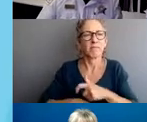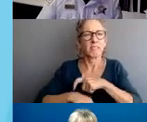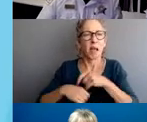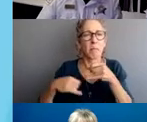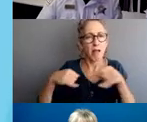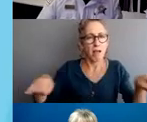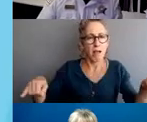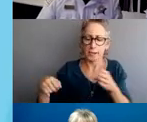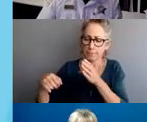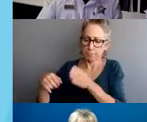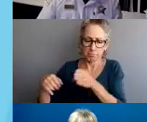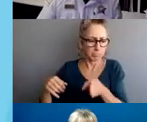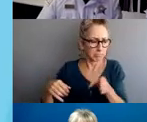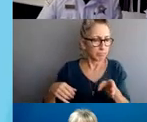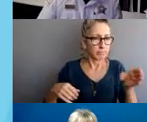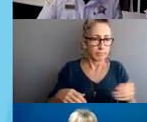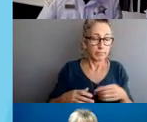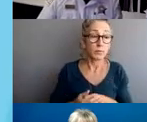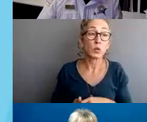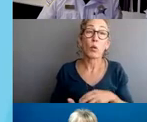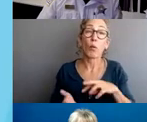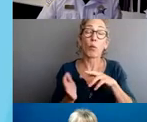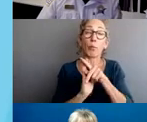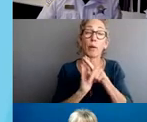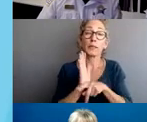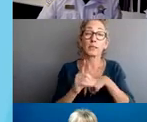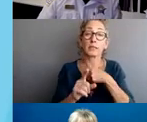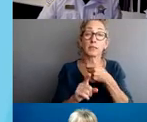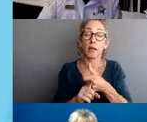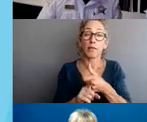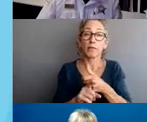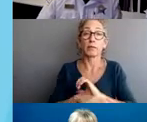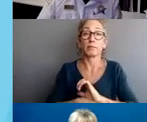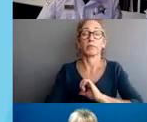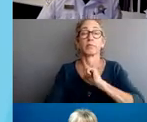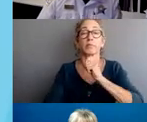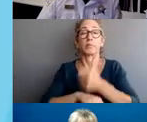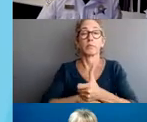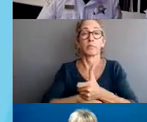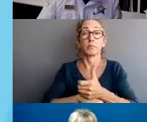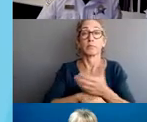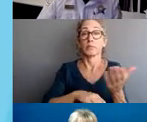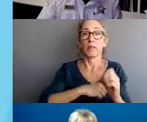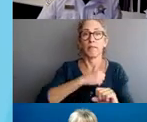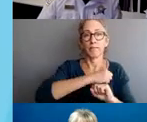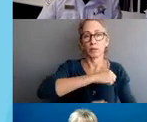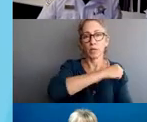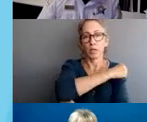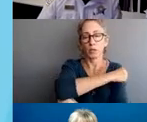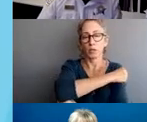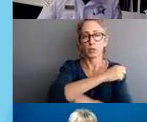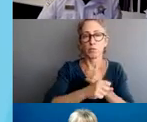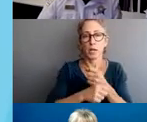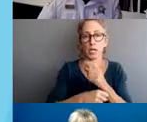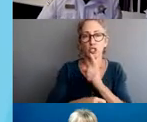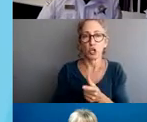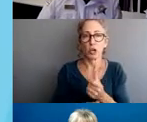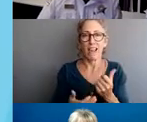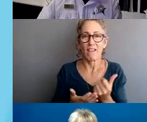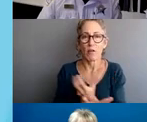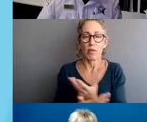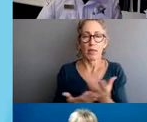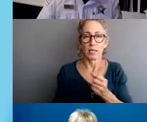The purpose of this policy is to establish the foundational investigative procedures to help ensure the integrity of the investigation.